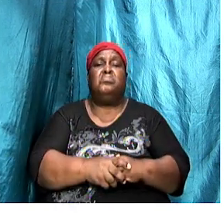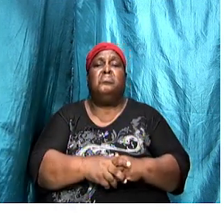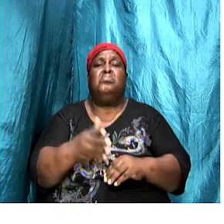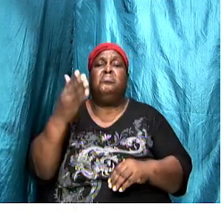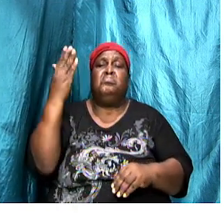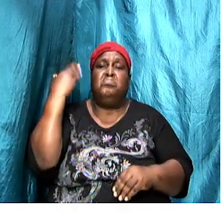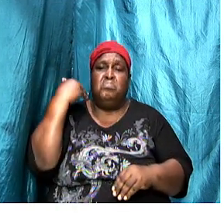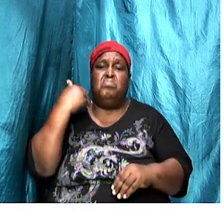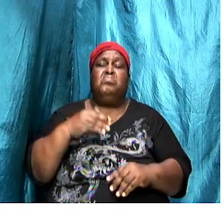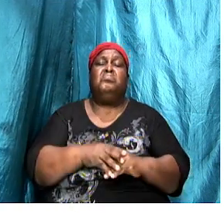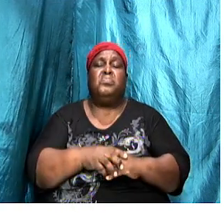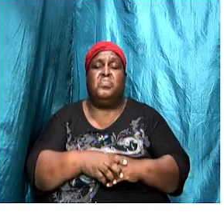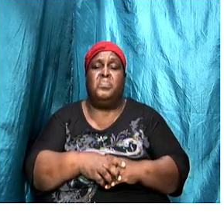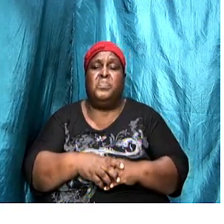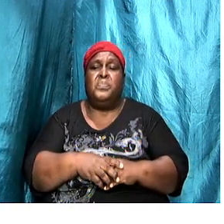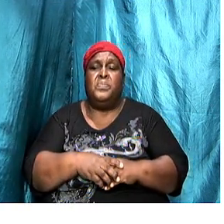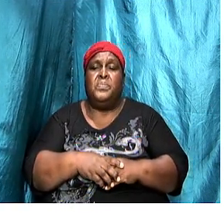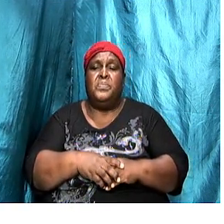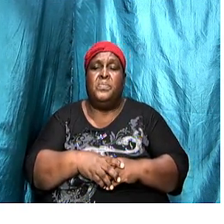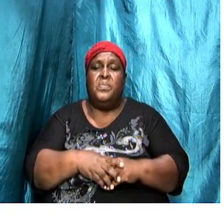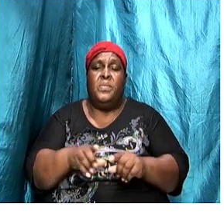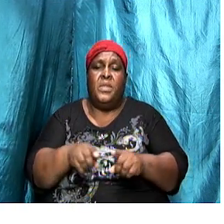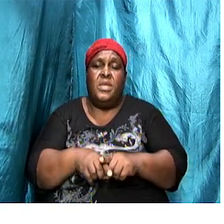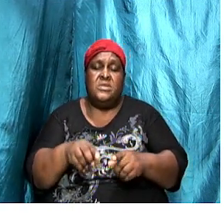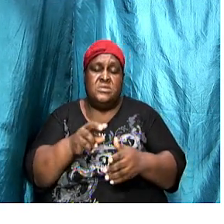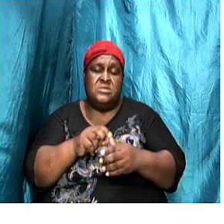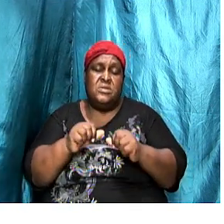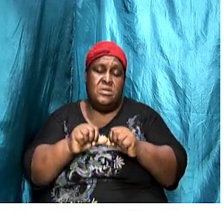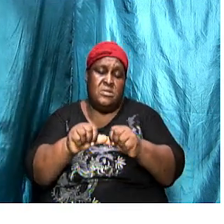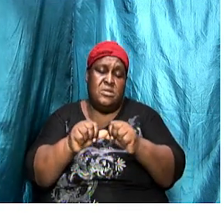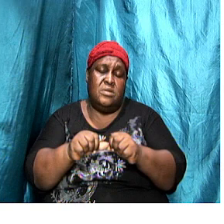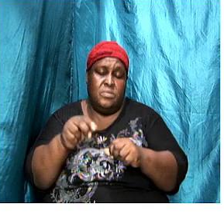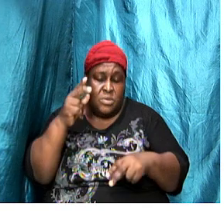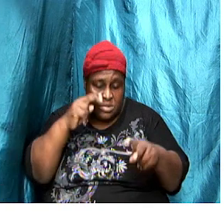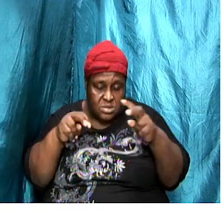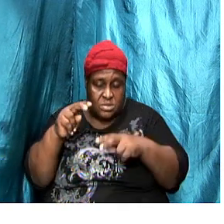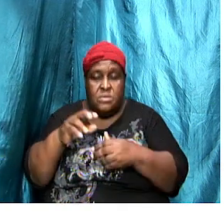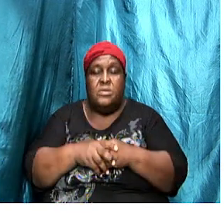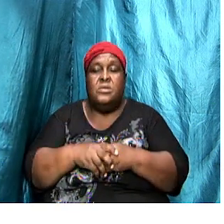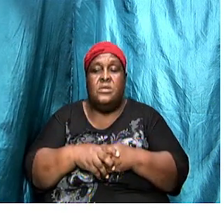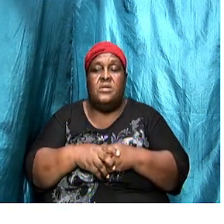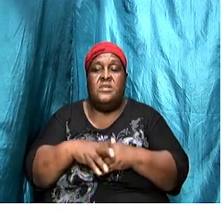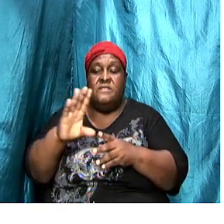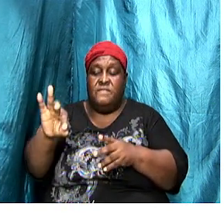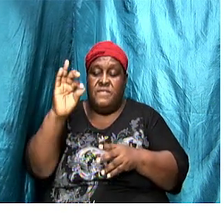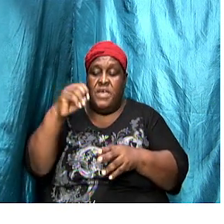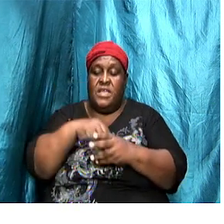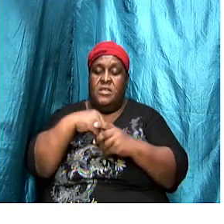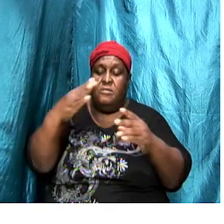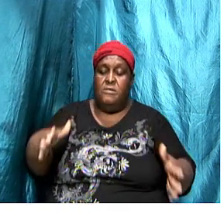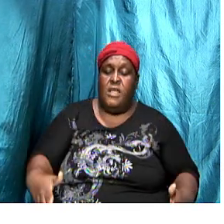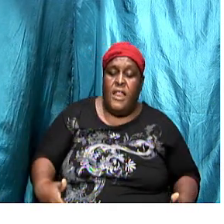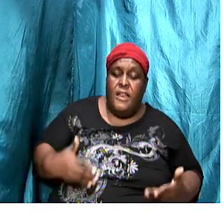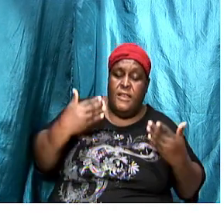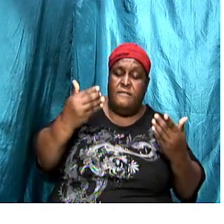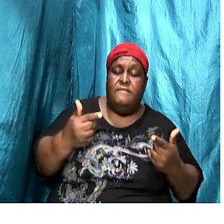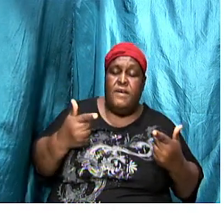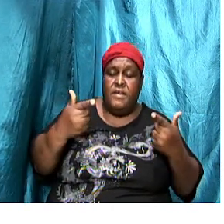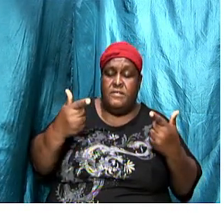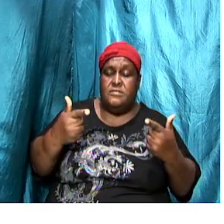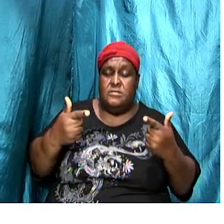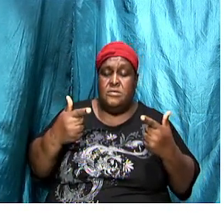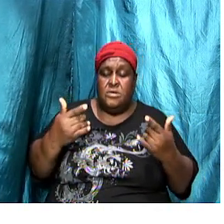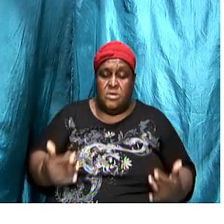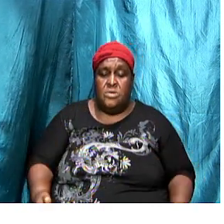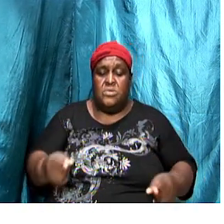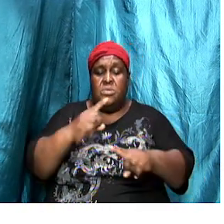to the church at Ephesus, as we go down, we will look at it, we are going to find that in our walk today, some of those same things are going